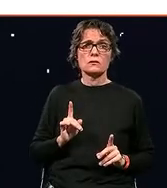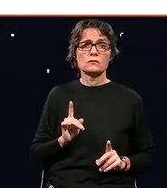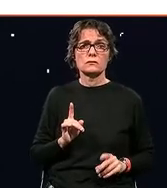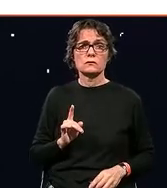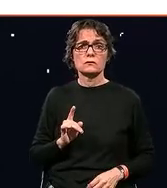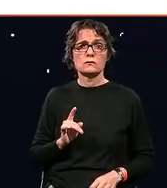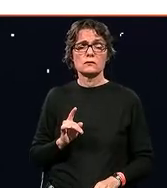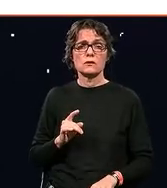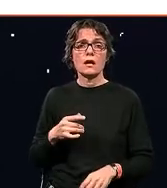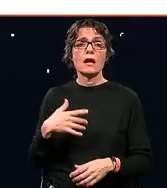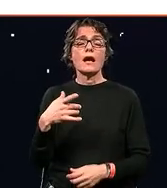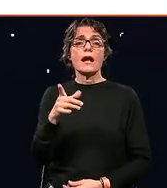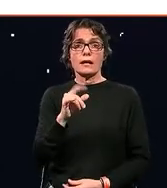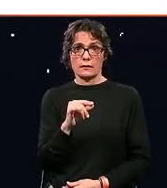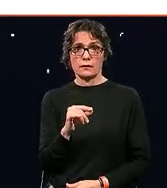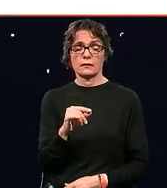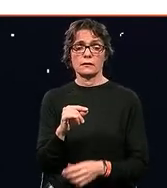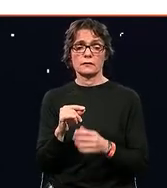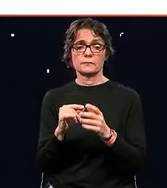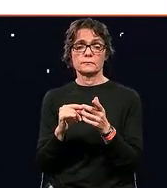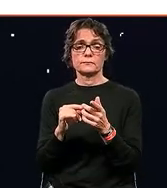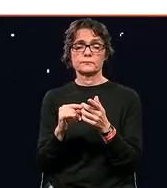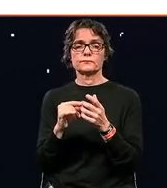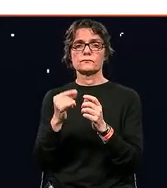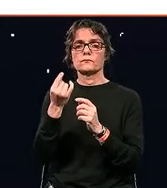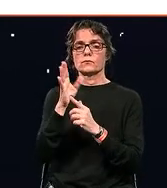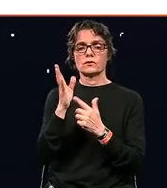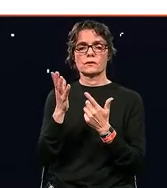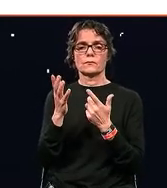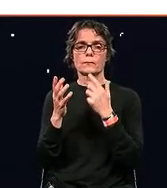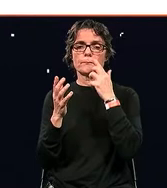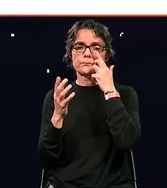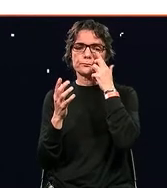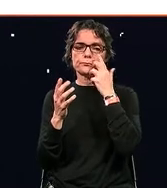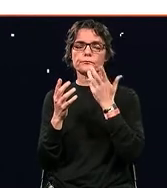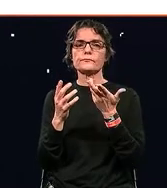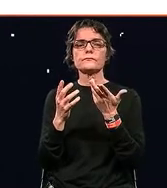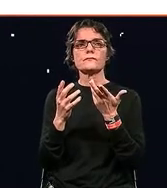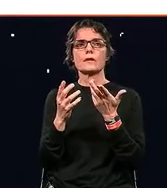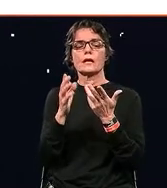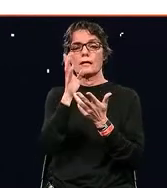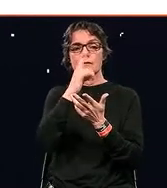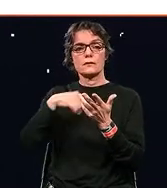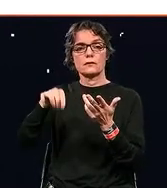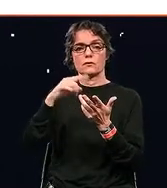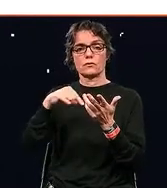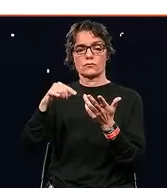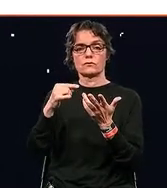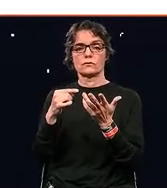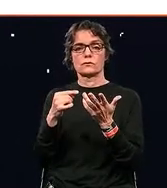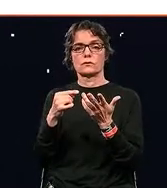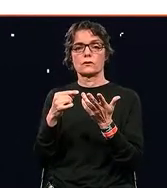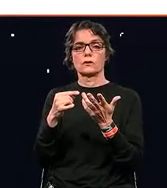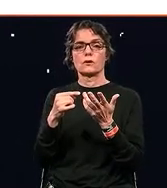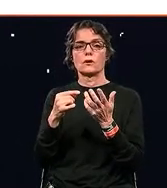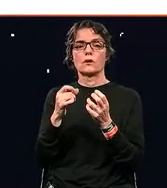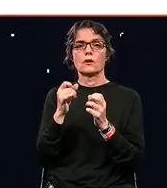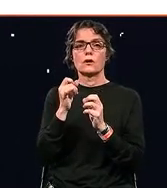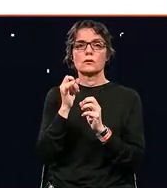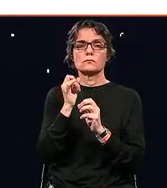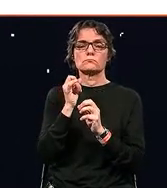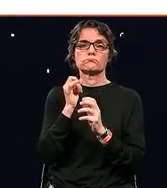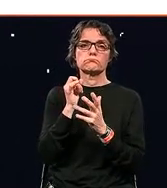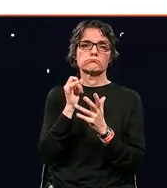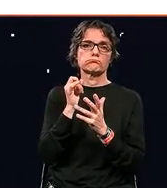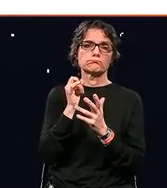I also see a cultural shift. I think that we have, you know, really based an innovation